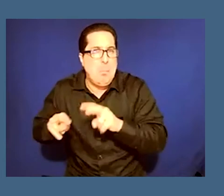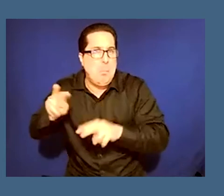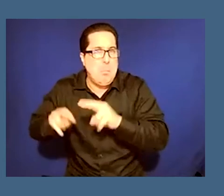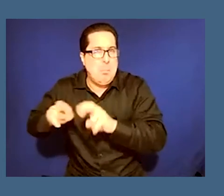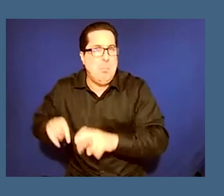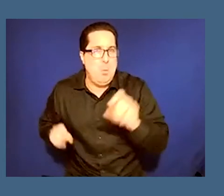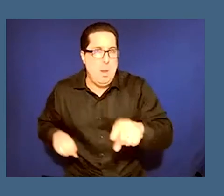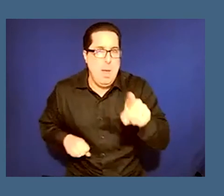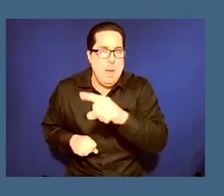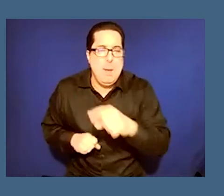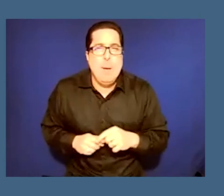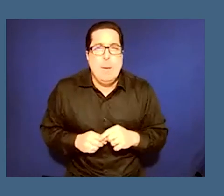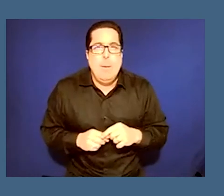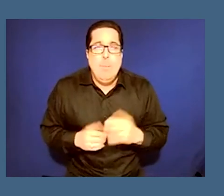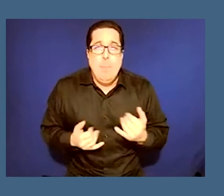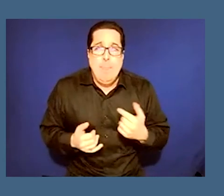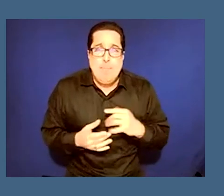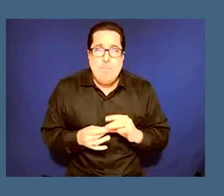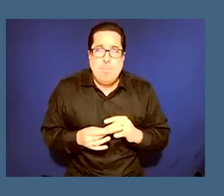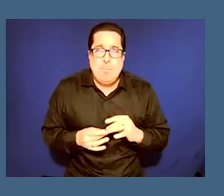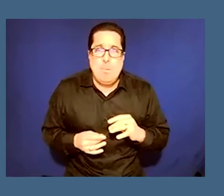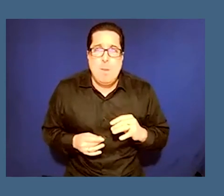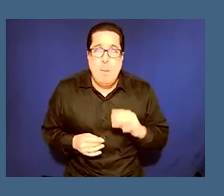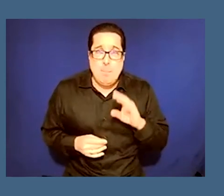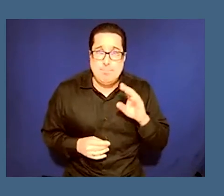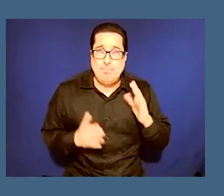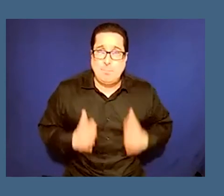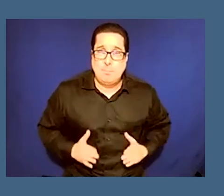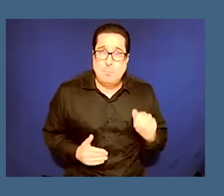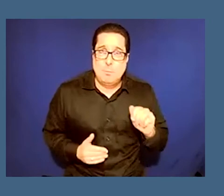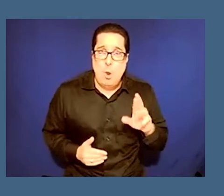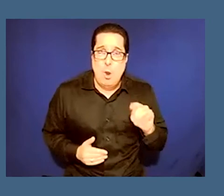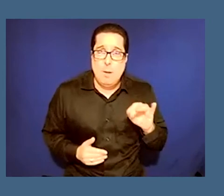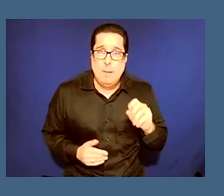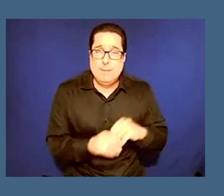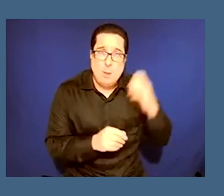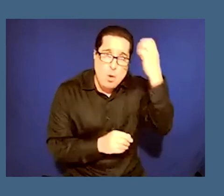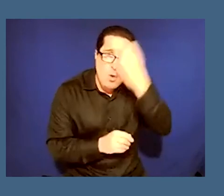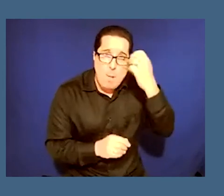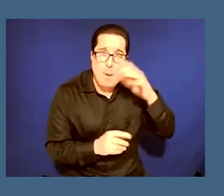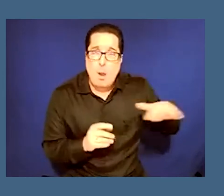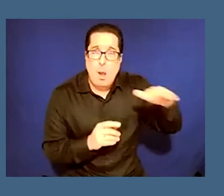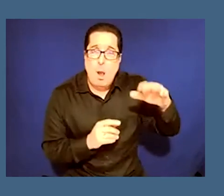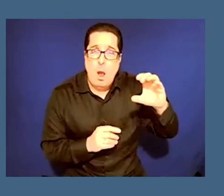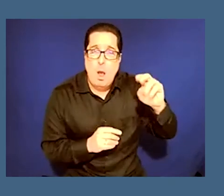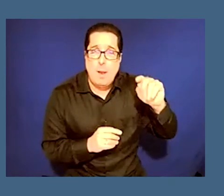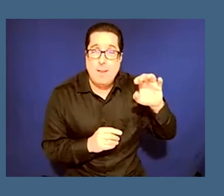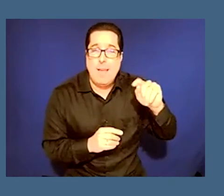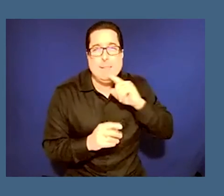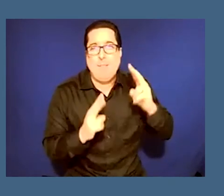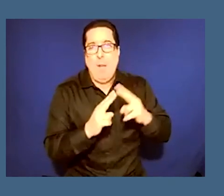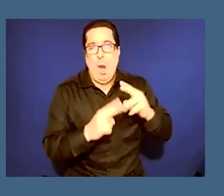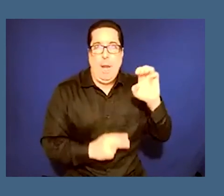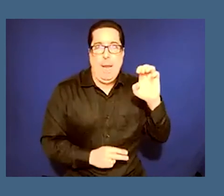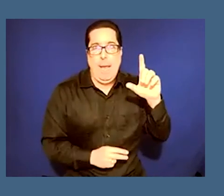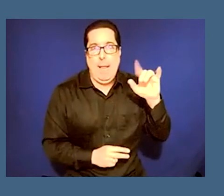realization that even being an artist in the european context is very elitist because the artist